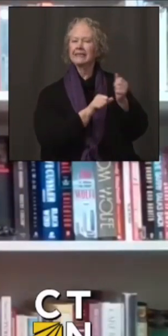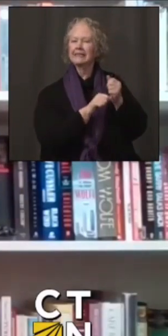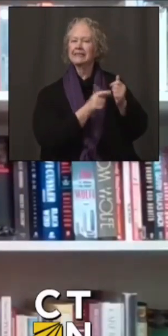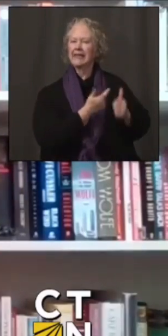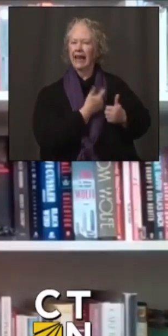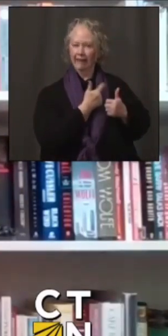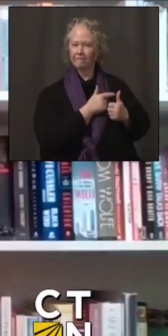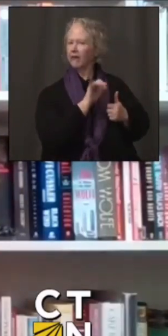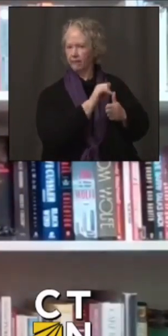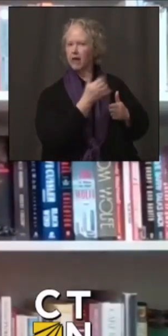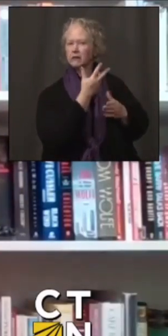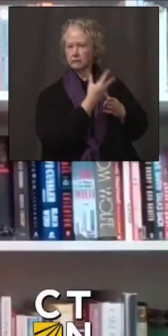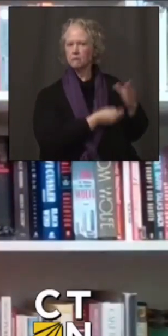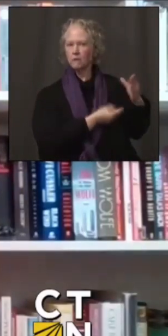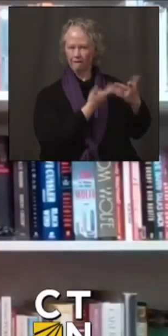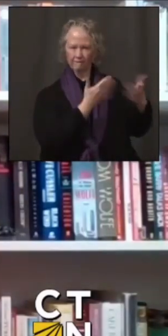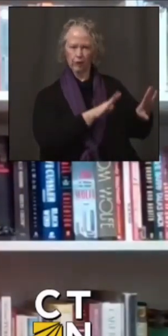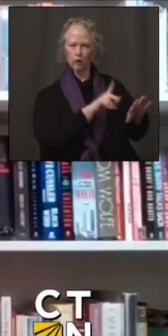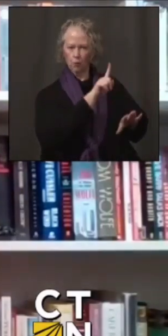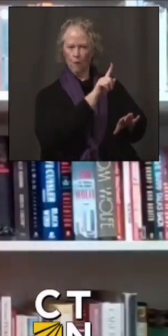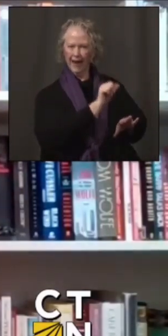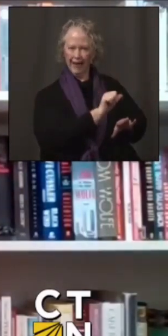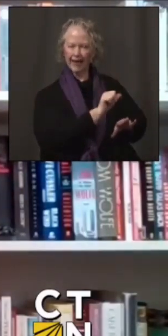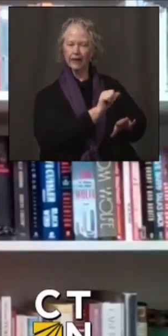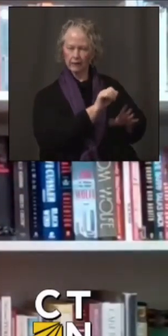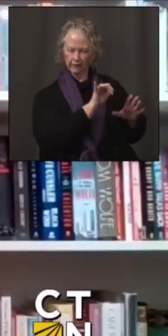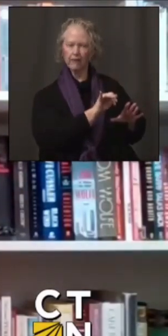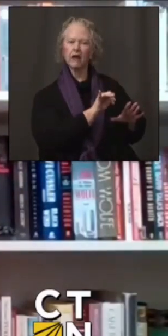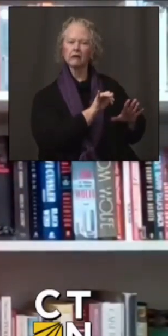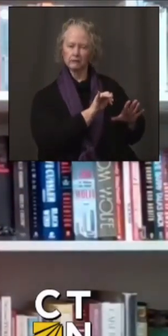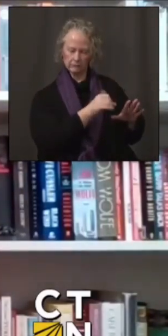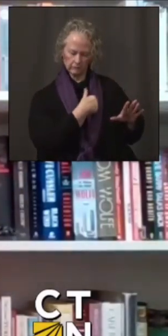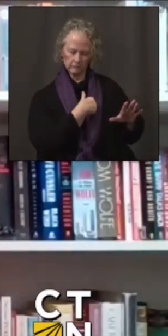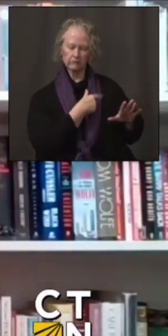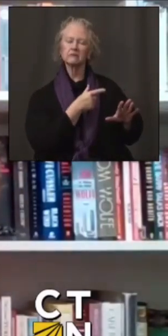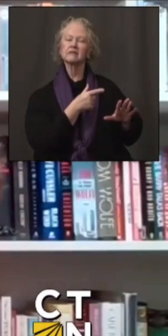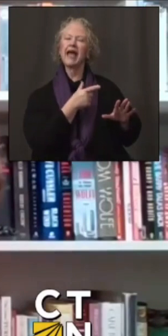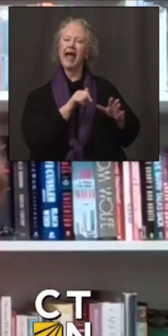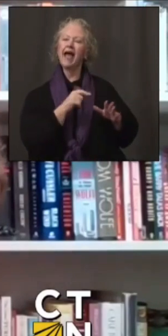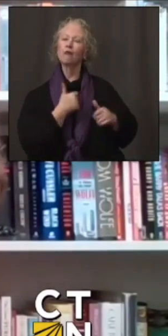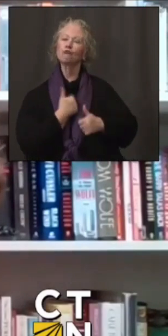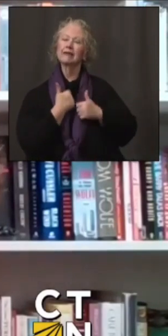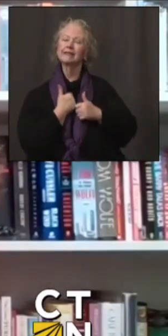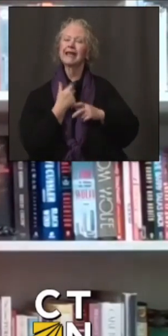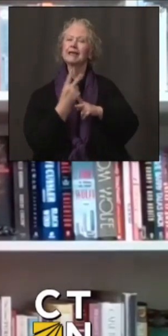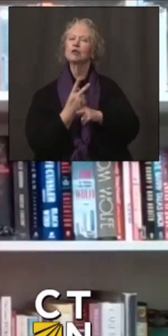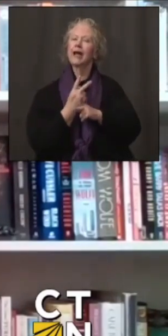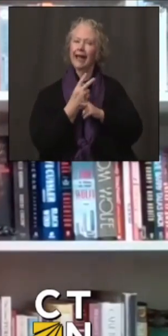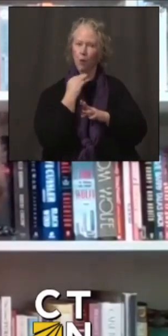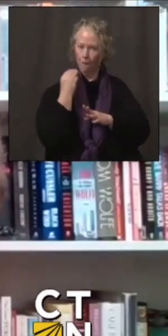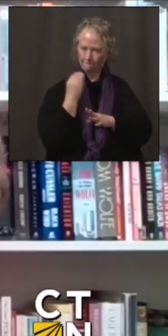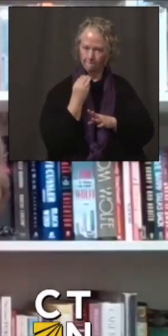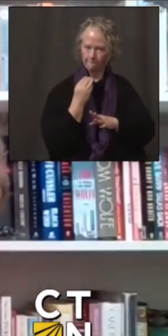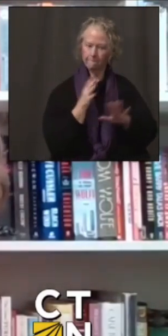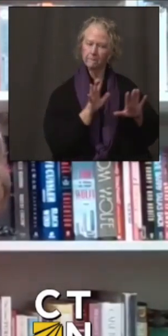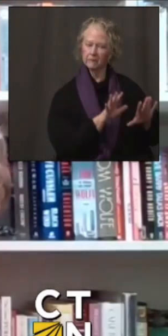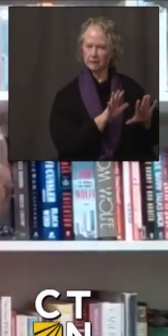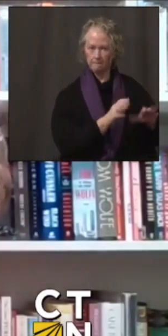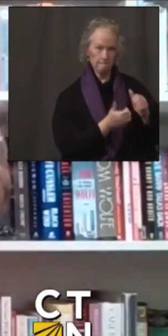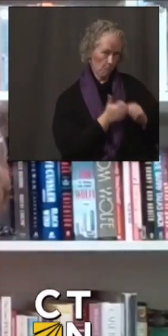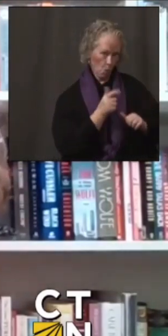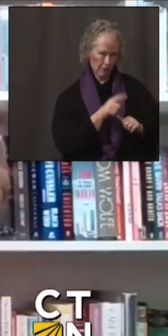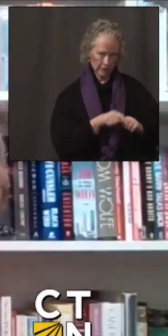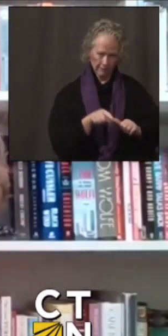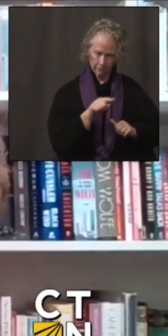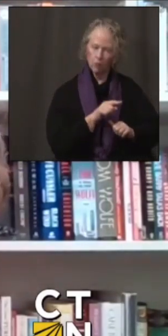We'll also be doing low-income elderly housing through that partnership and our residential care homes, for example. So most of those